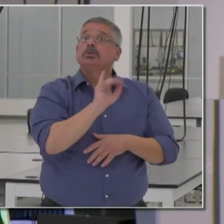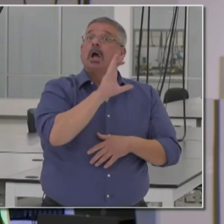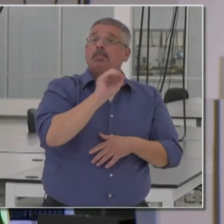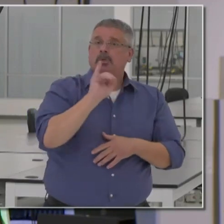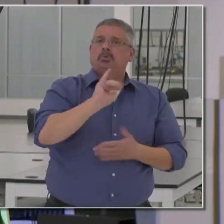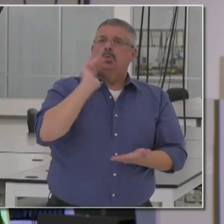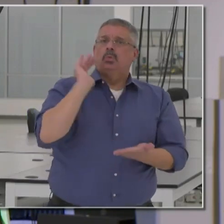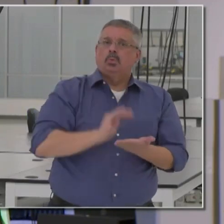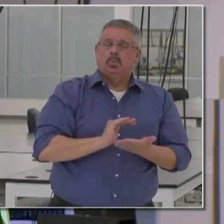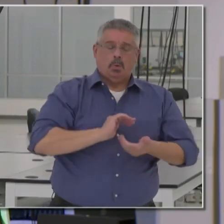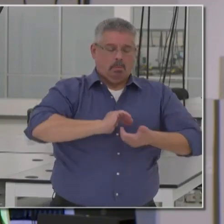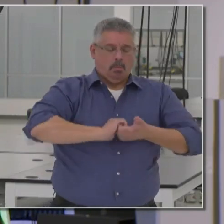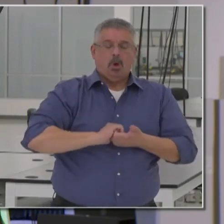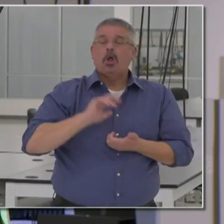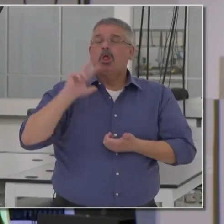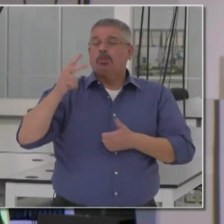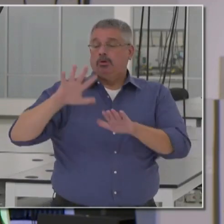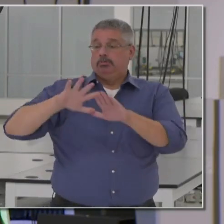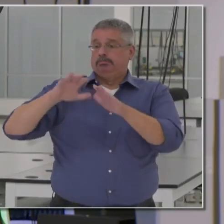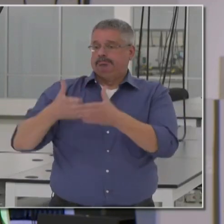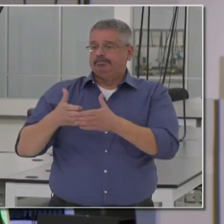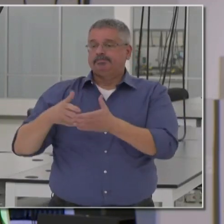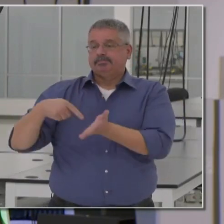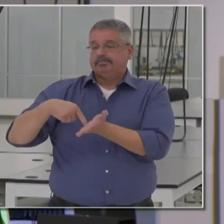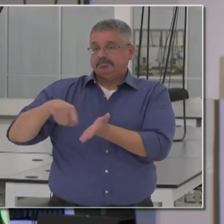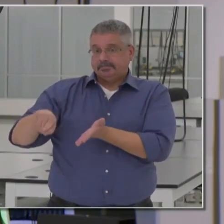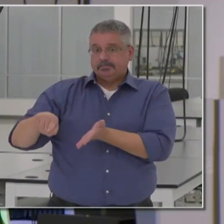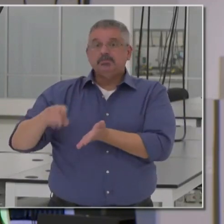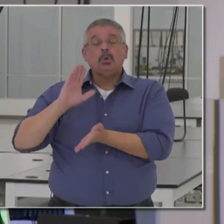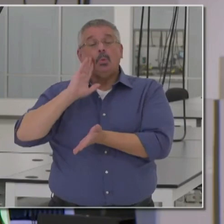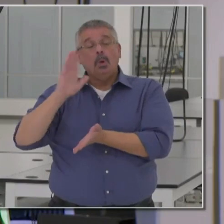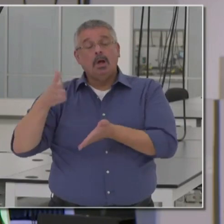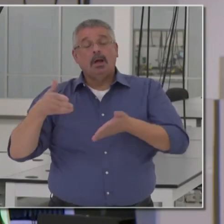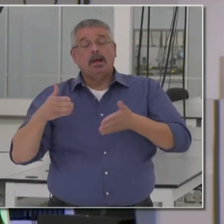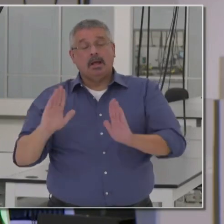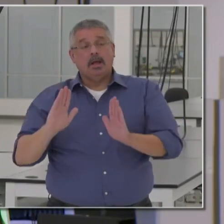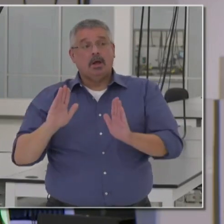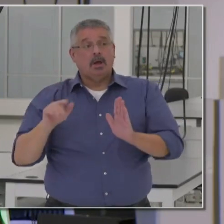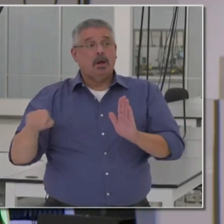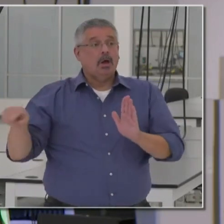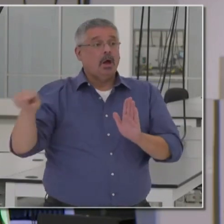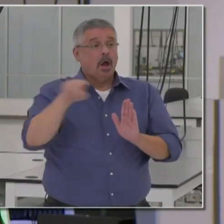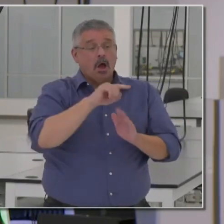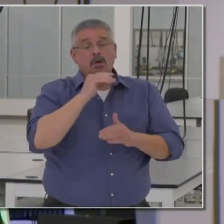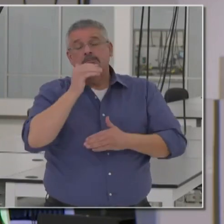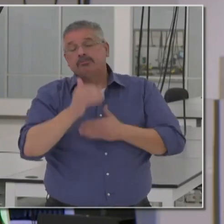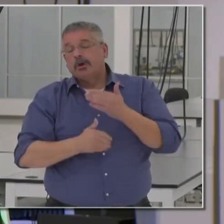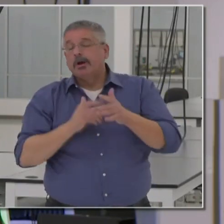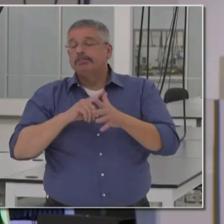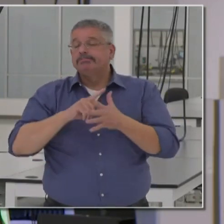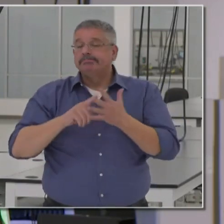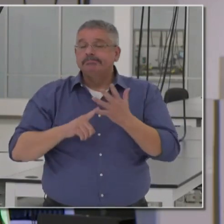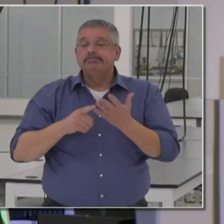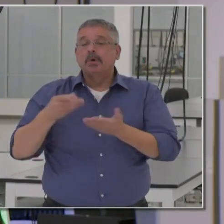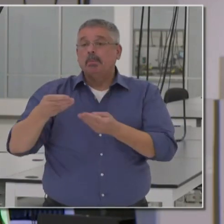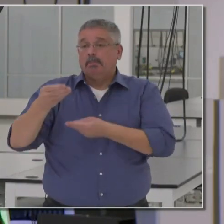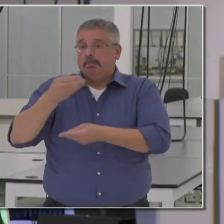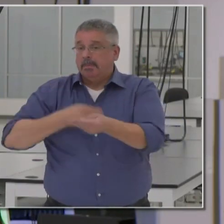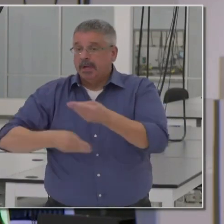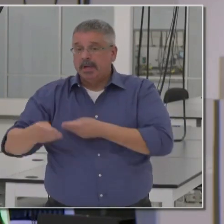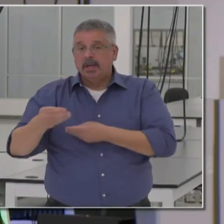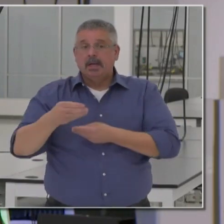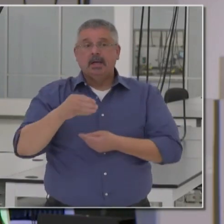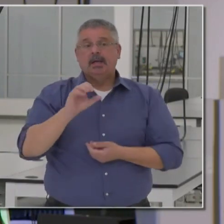We partnered with a third-party payer, which will allow all the protocols and process to get reimbursed.